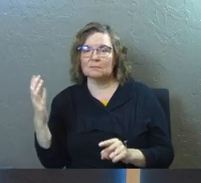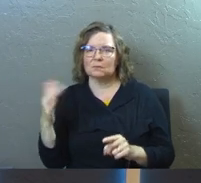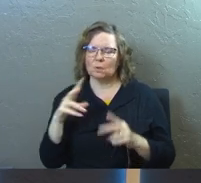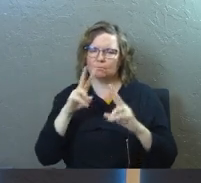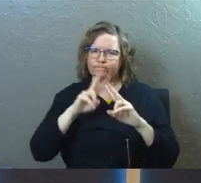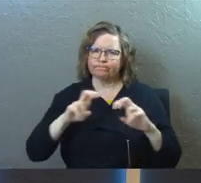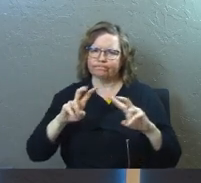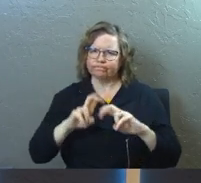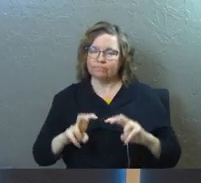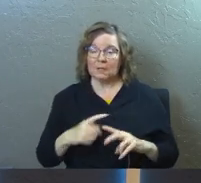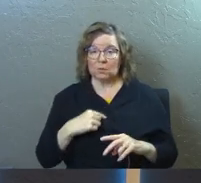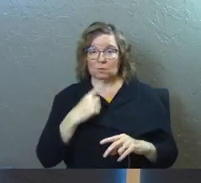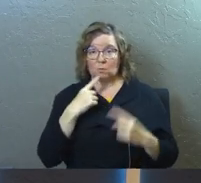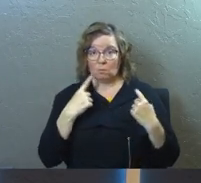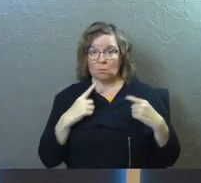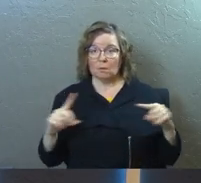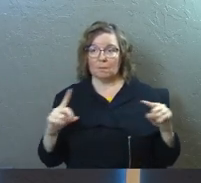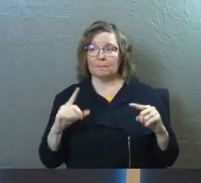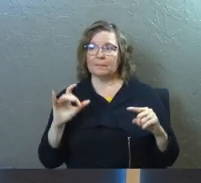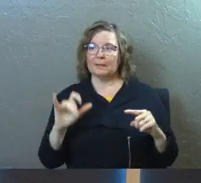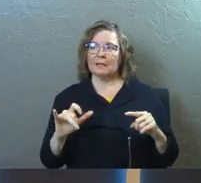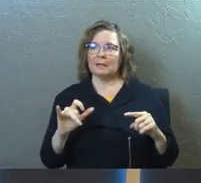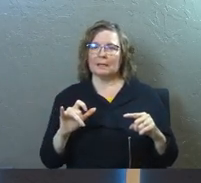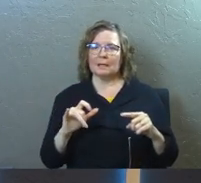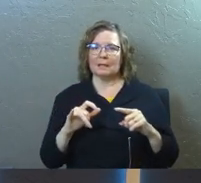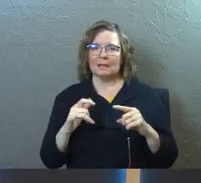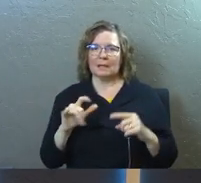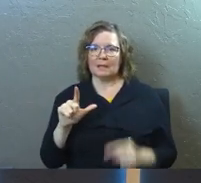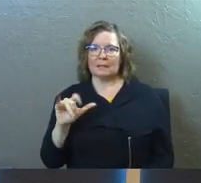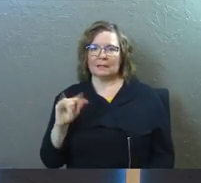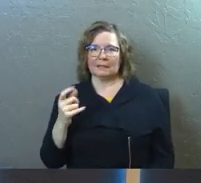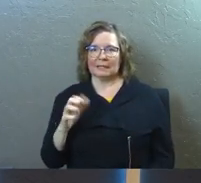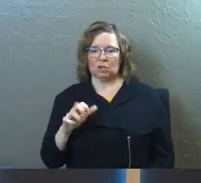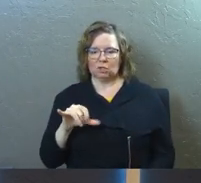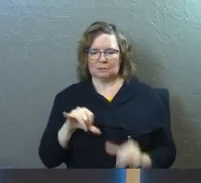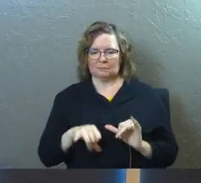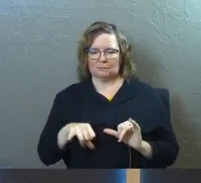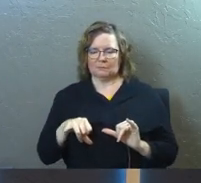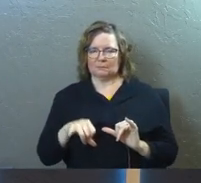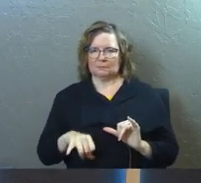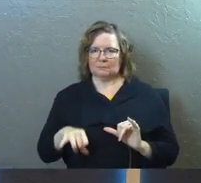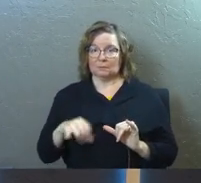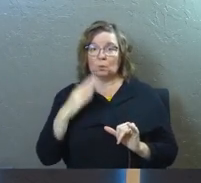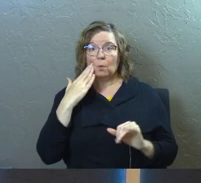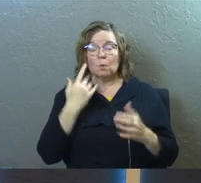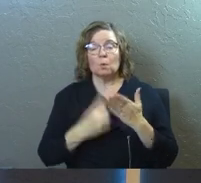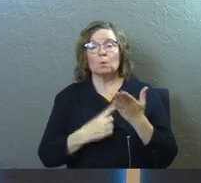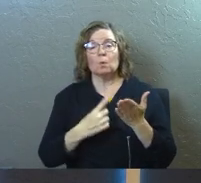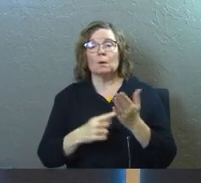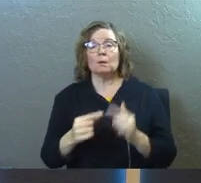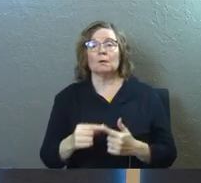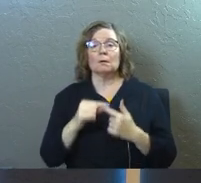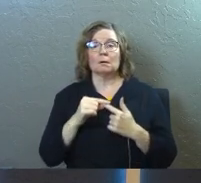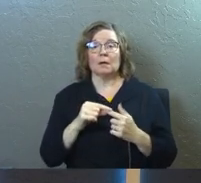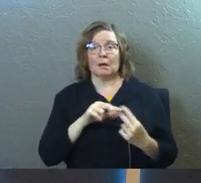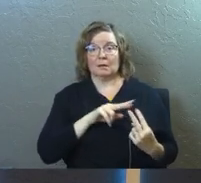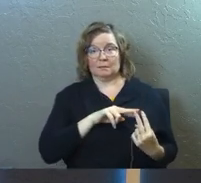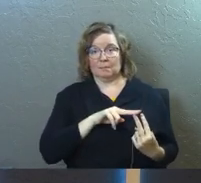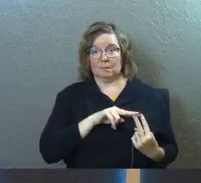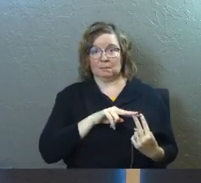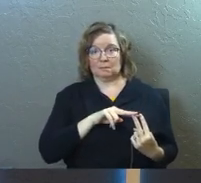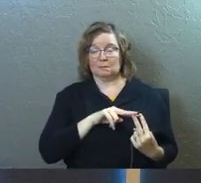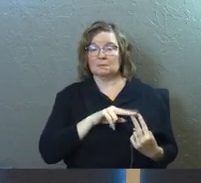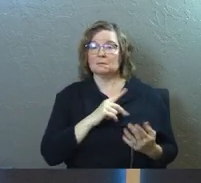be an exploration like you saw in the announcement video. That linger seminar is coming up because we know sometimes, especially as couples,